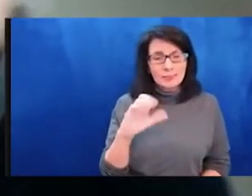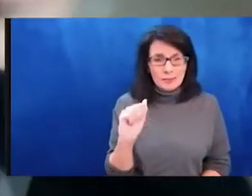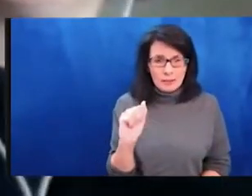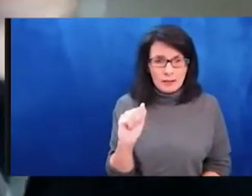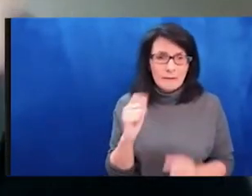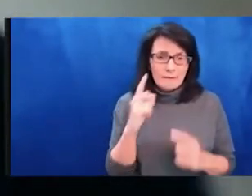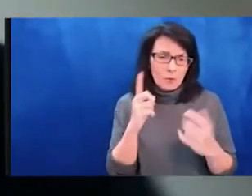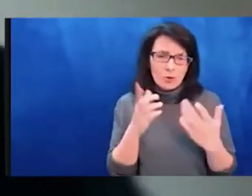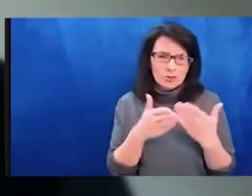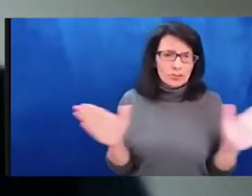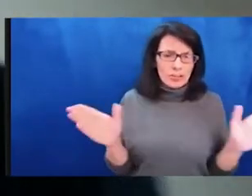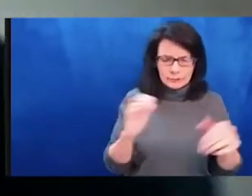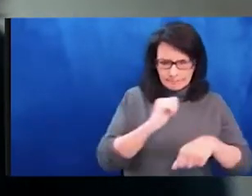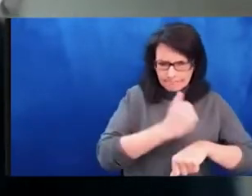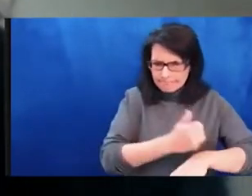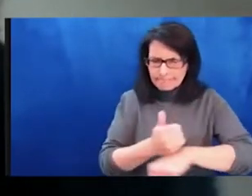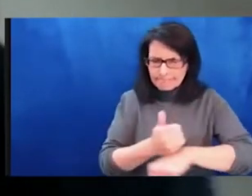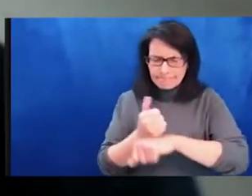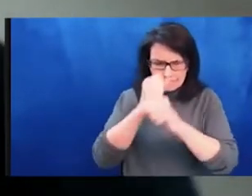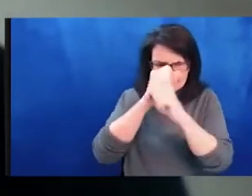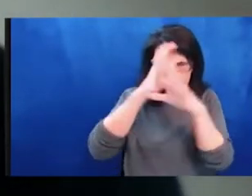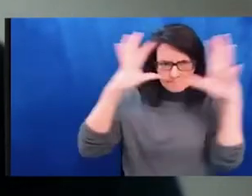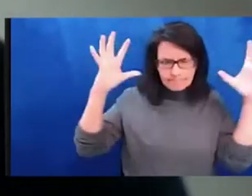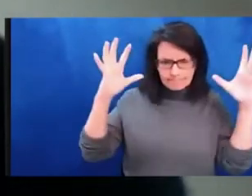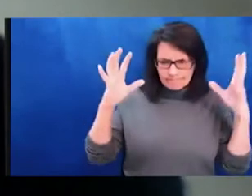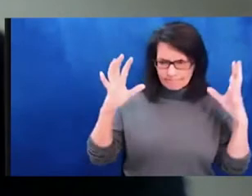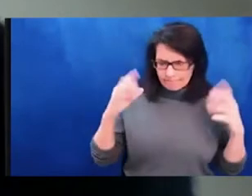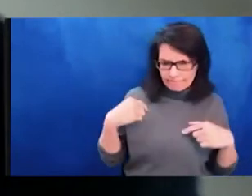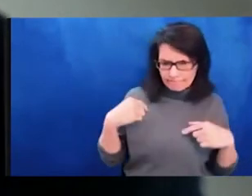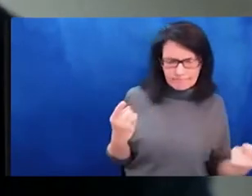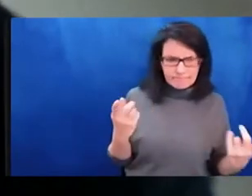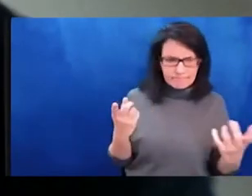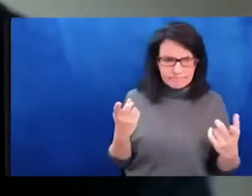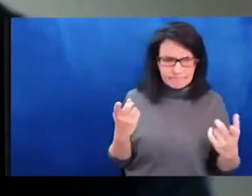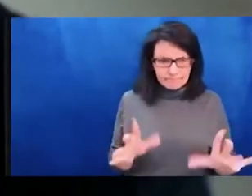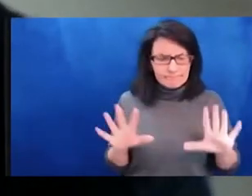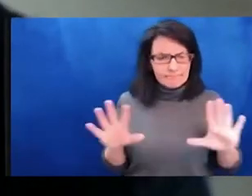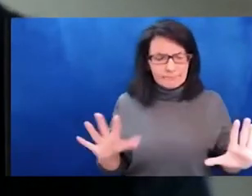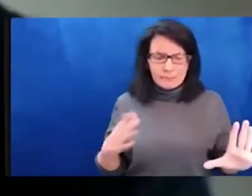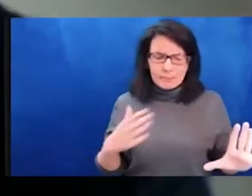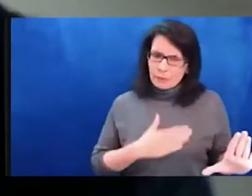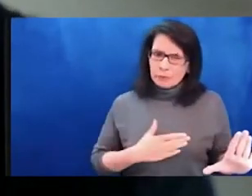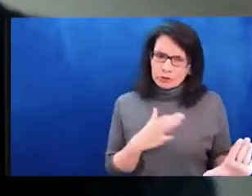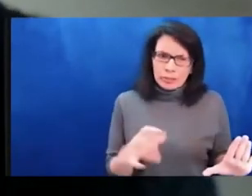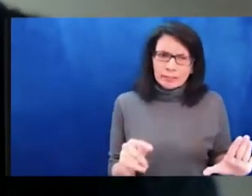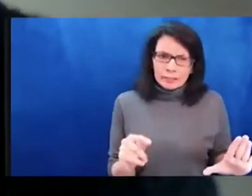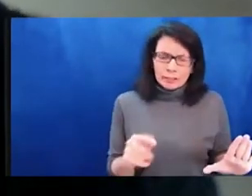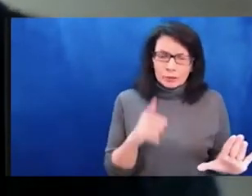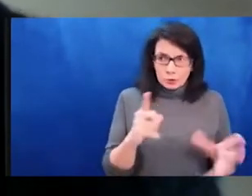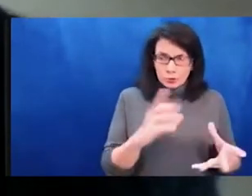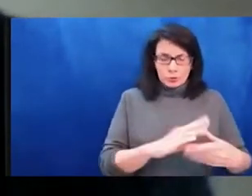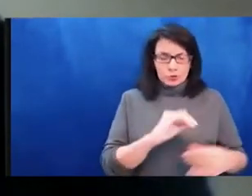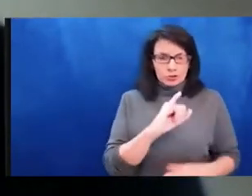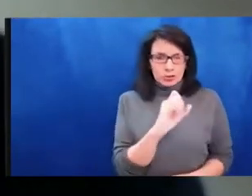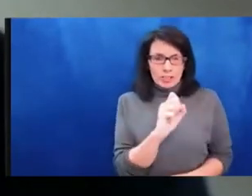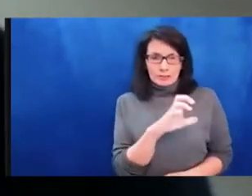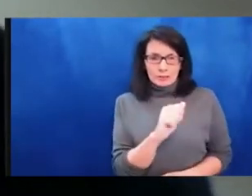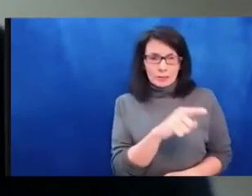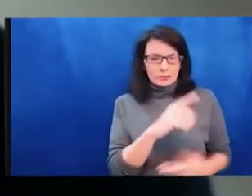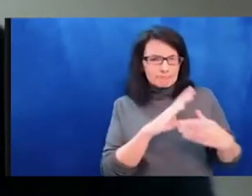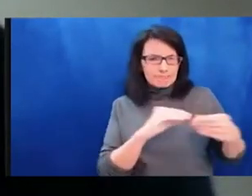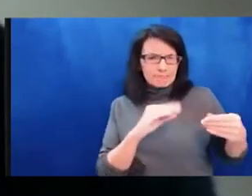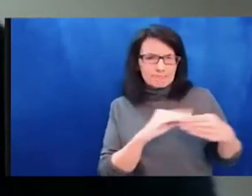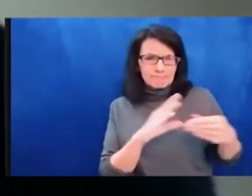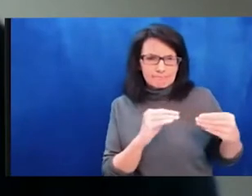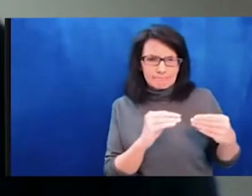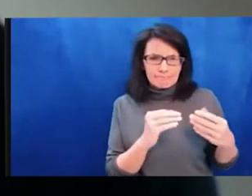Hello. Thank you, Karina, for the kind introduction. And I also wanted to say thank you